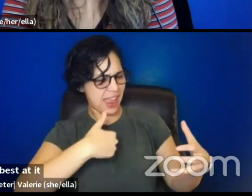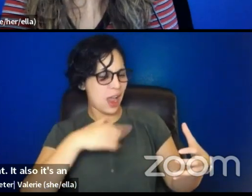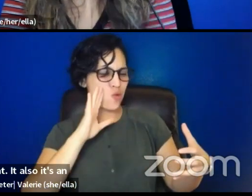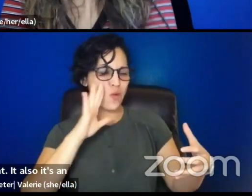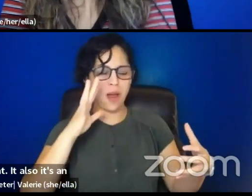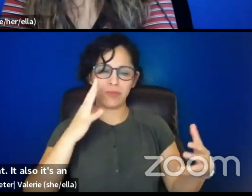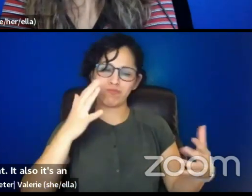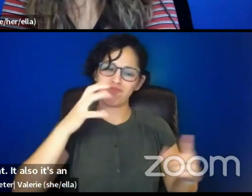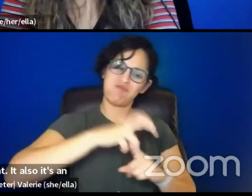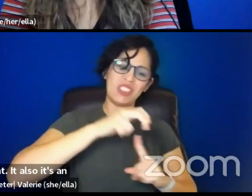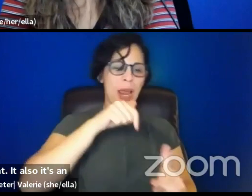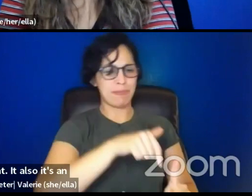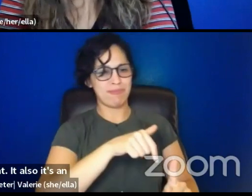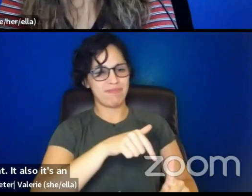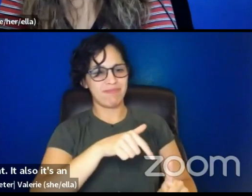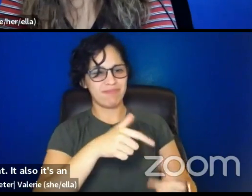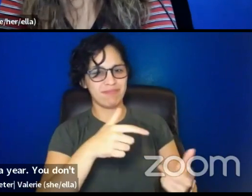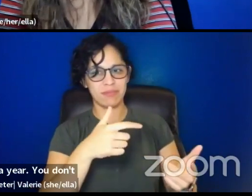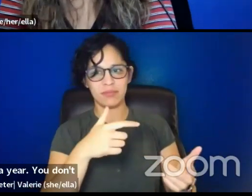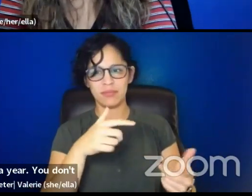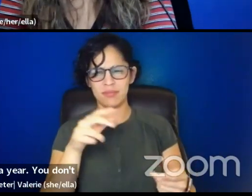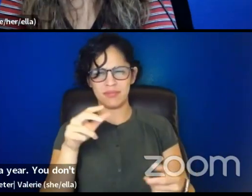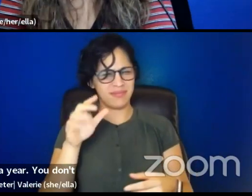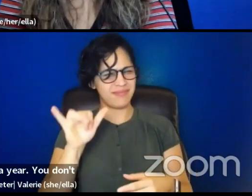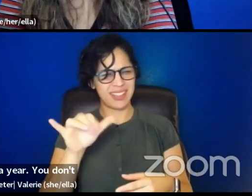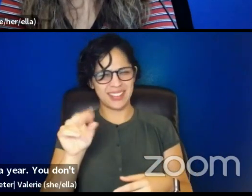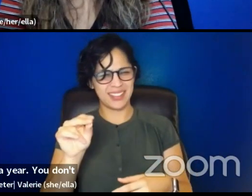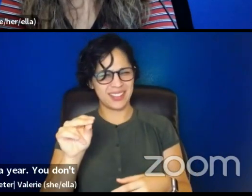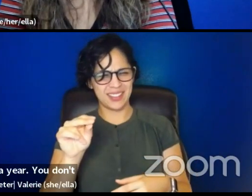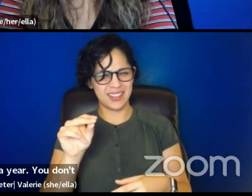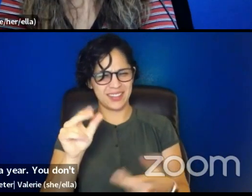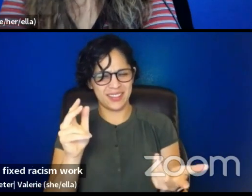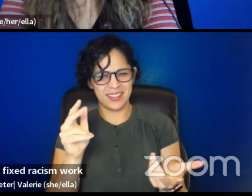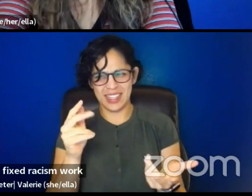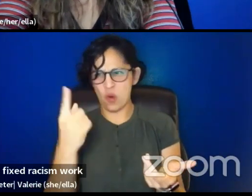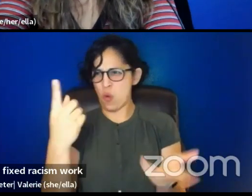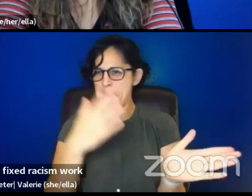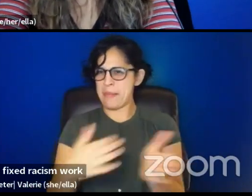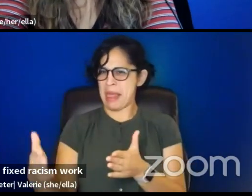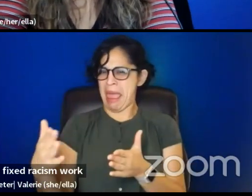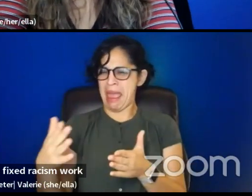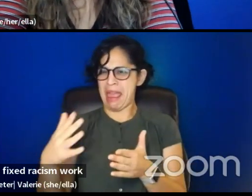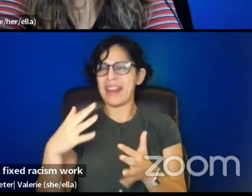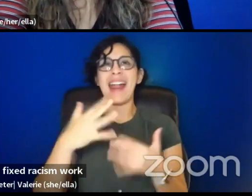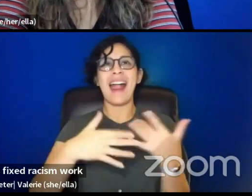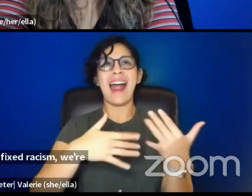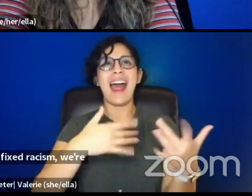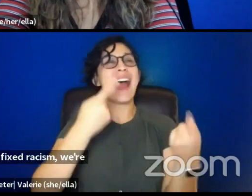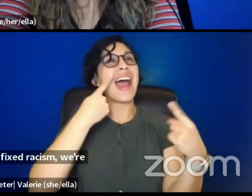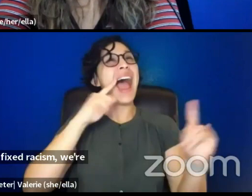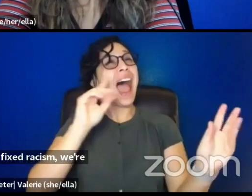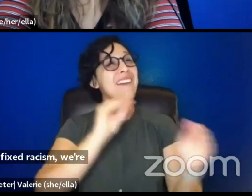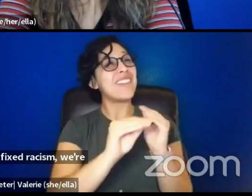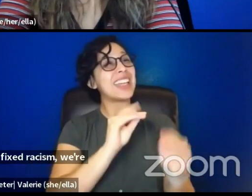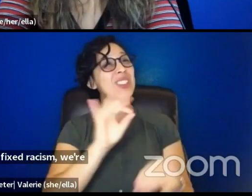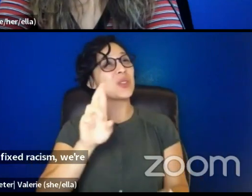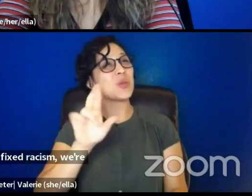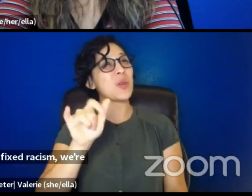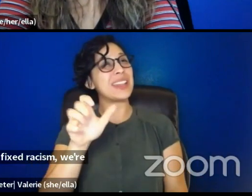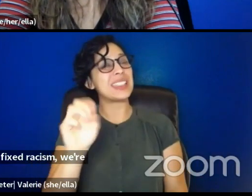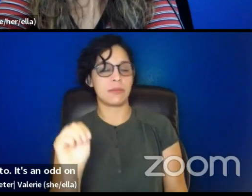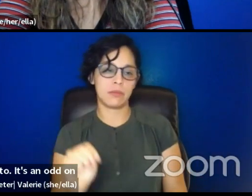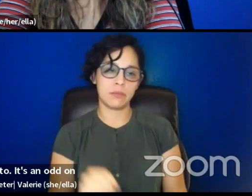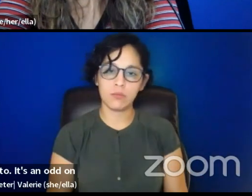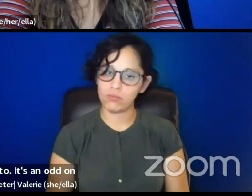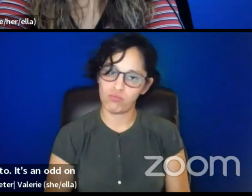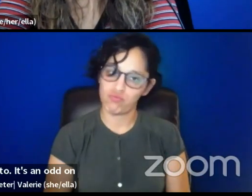for a year. You don't write one plan and then you're like, we fixed racism. We're good now. Um, you know what I mean? Like you, you have to, it's, it's